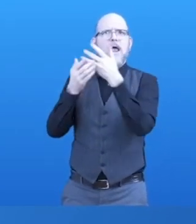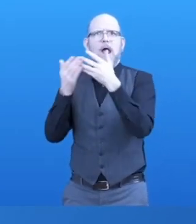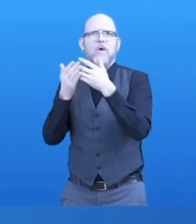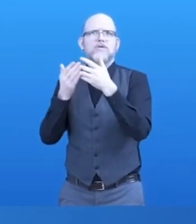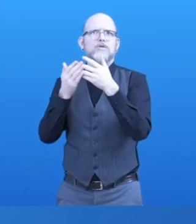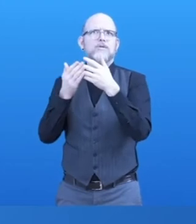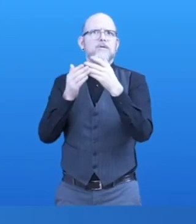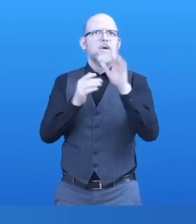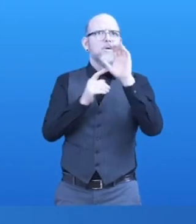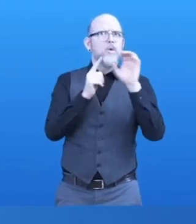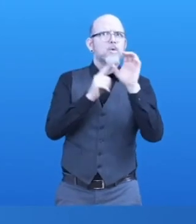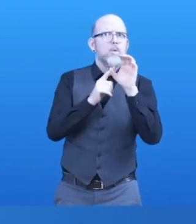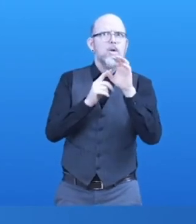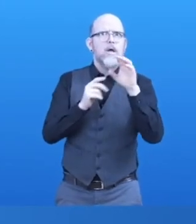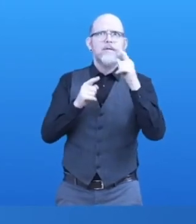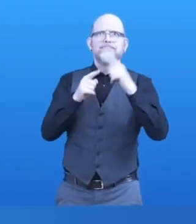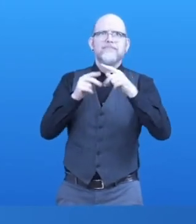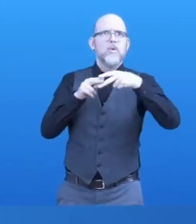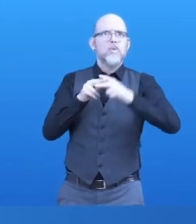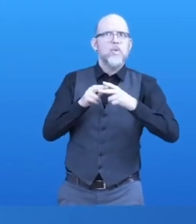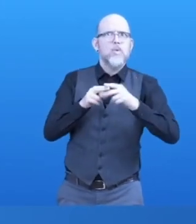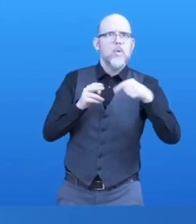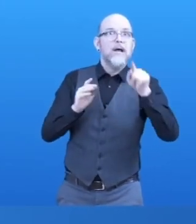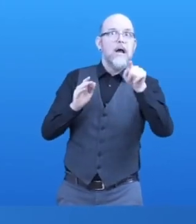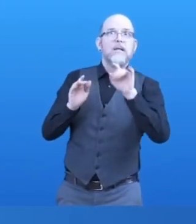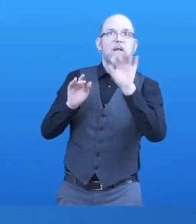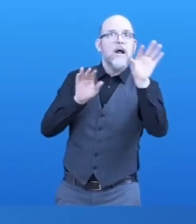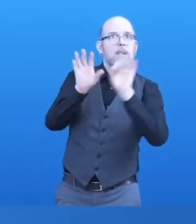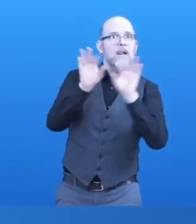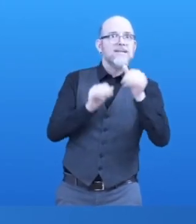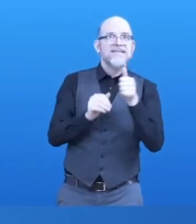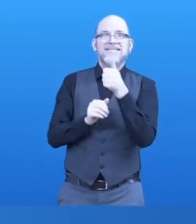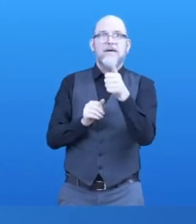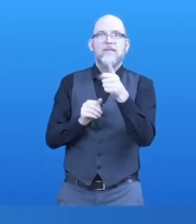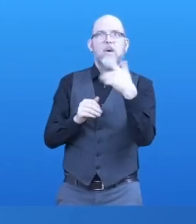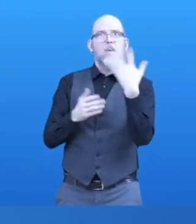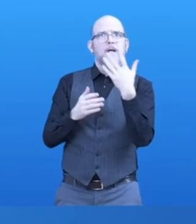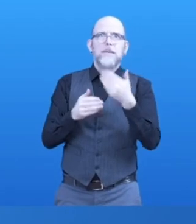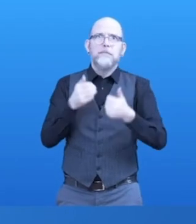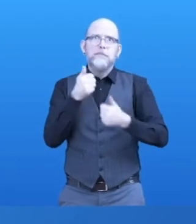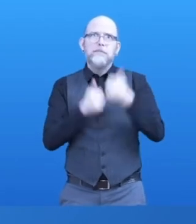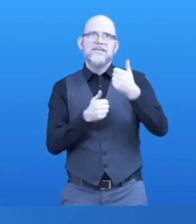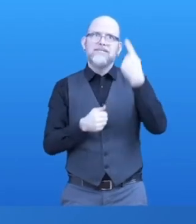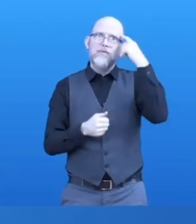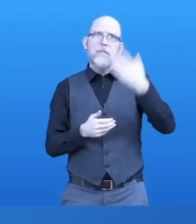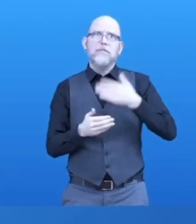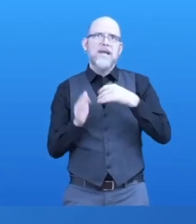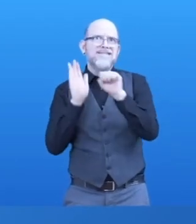support to help people vote and determine and choose which symbols are right for them within their setting.